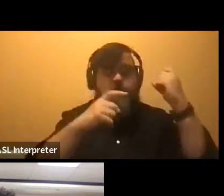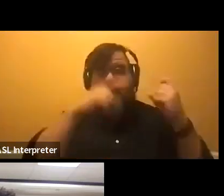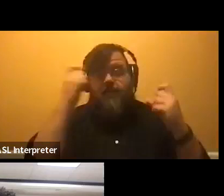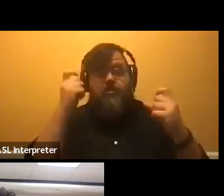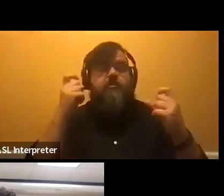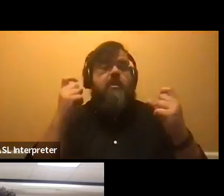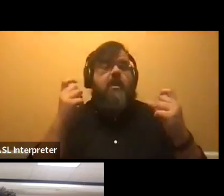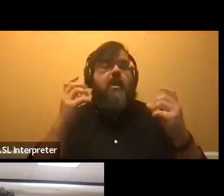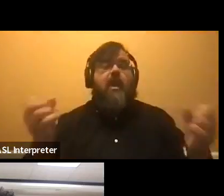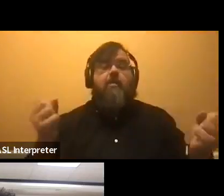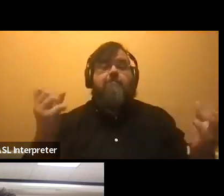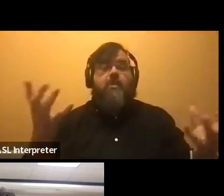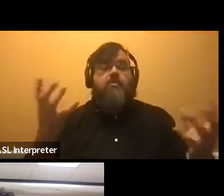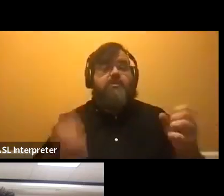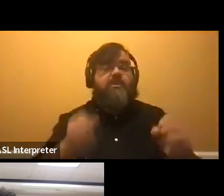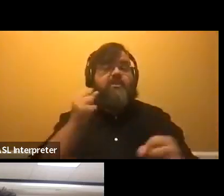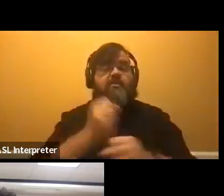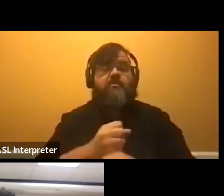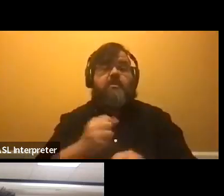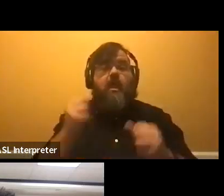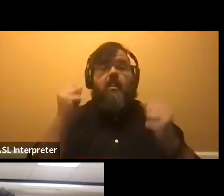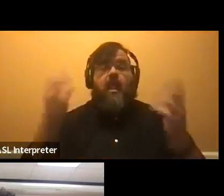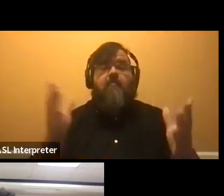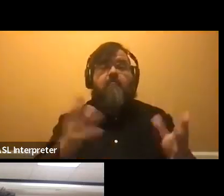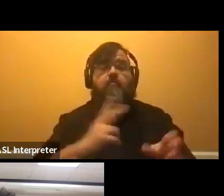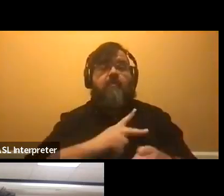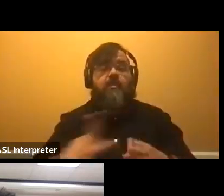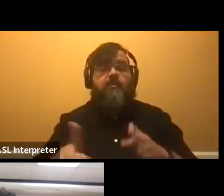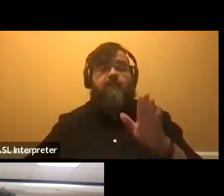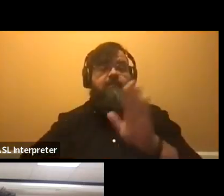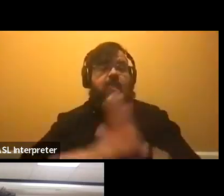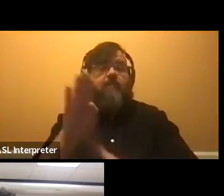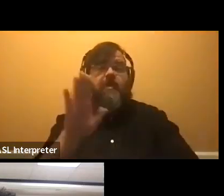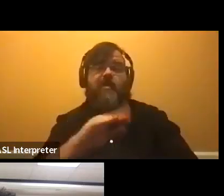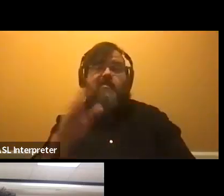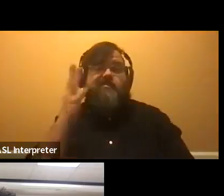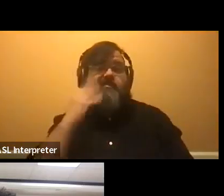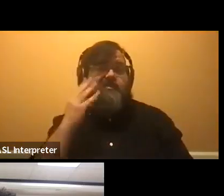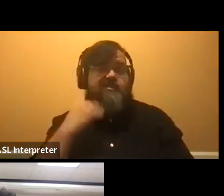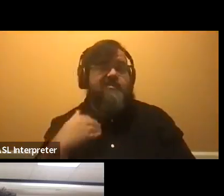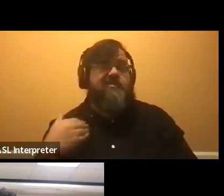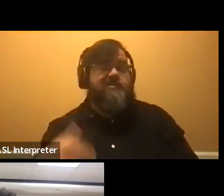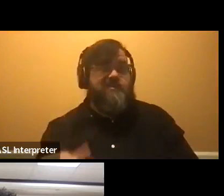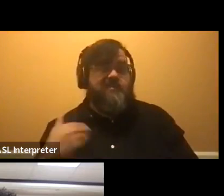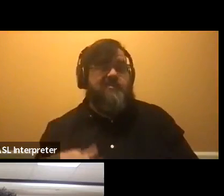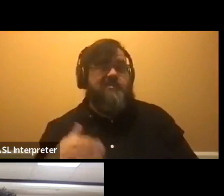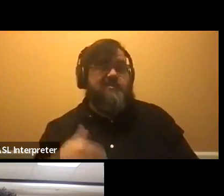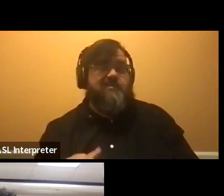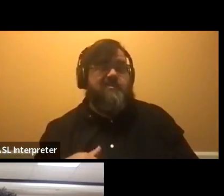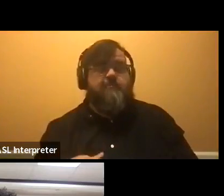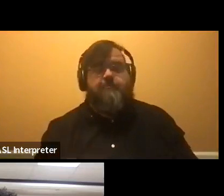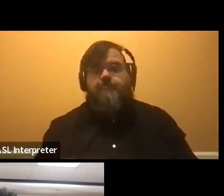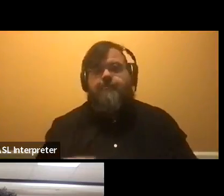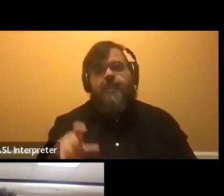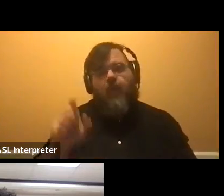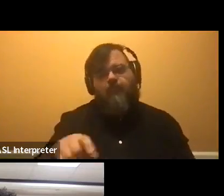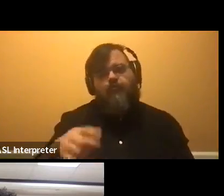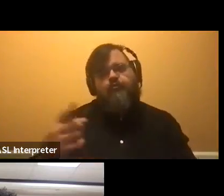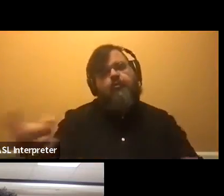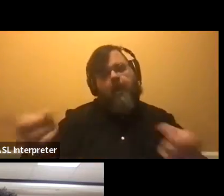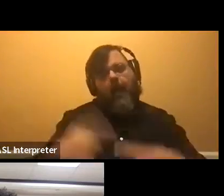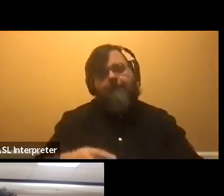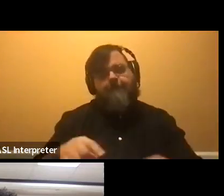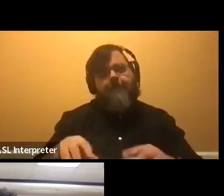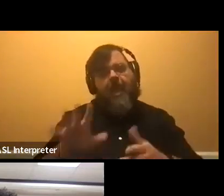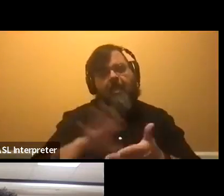all kinds of professional development and leadership experience. So, um, that it, you just have to come and